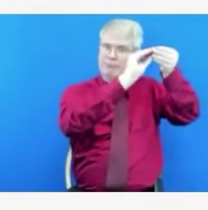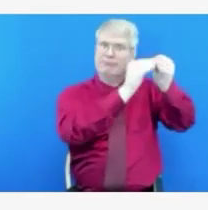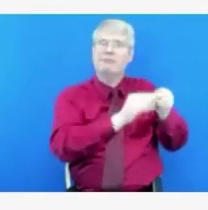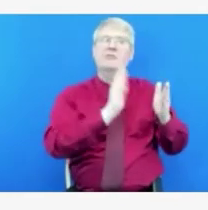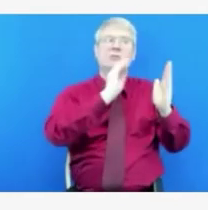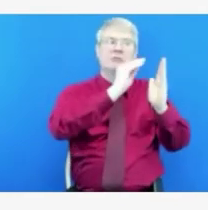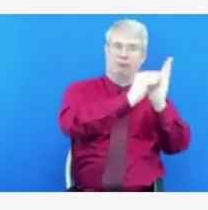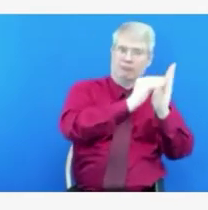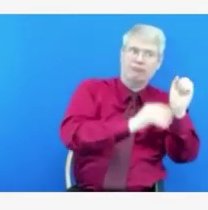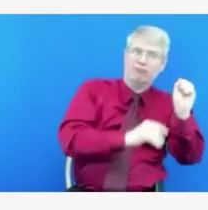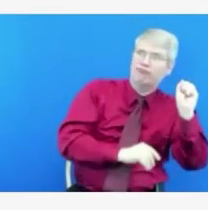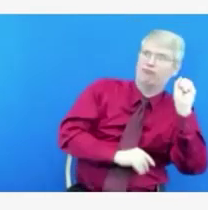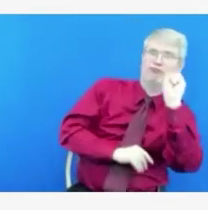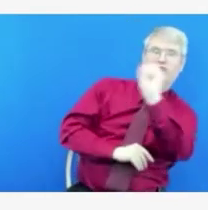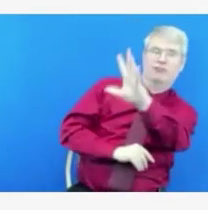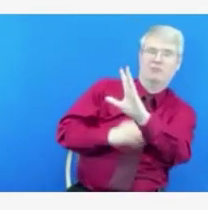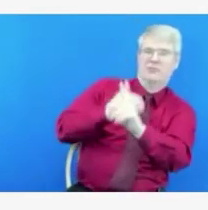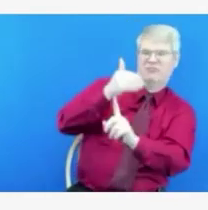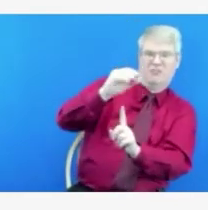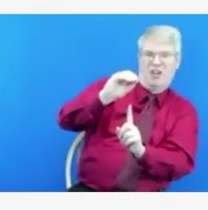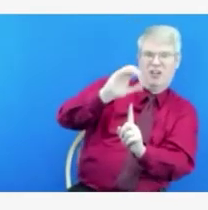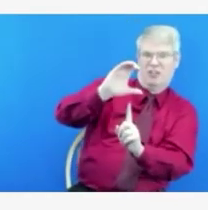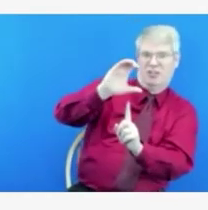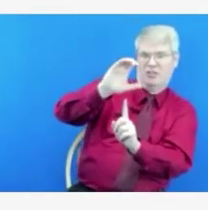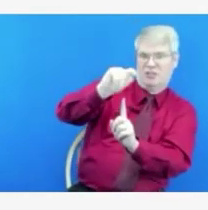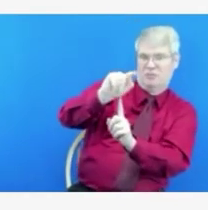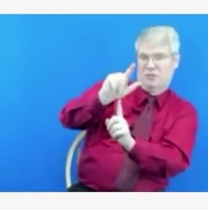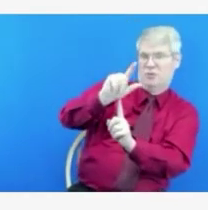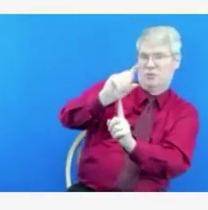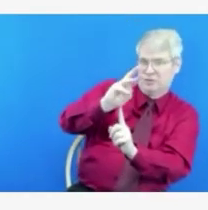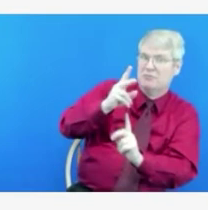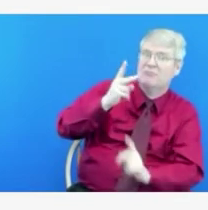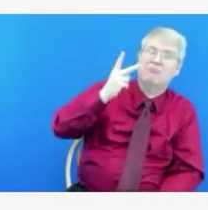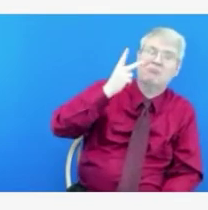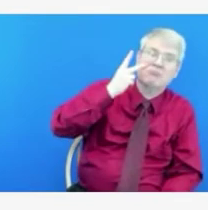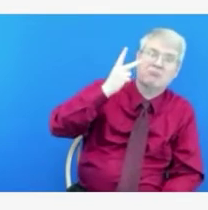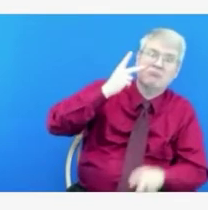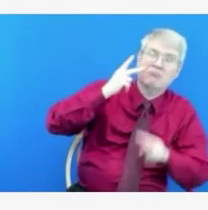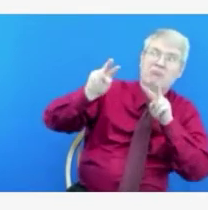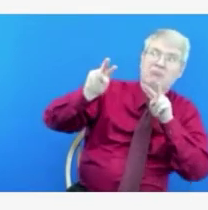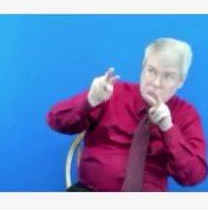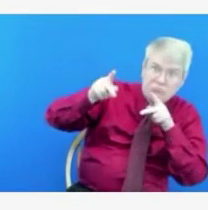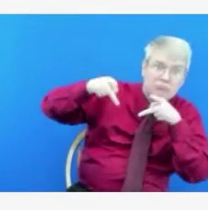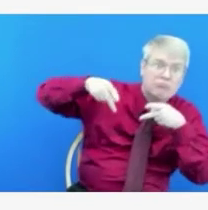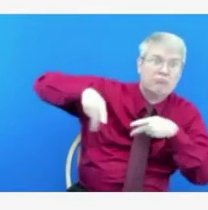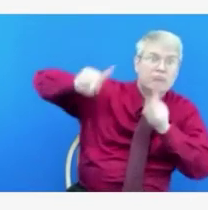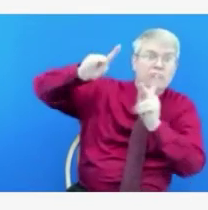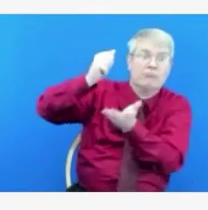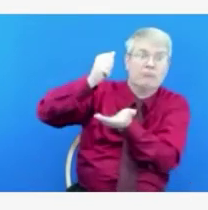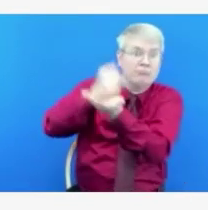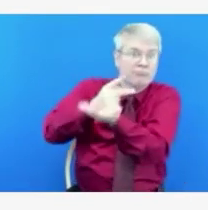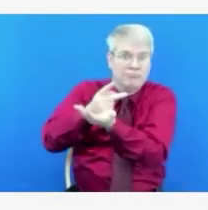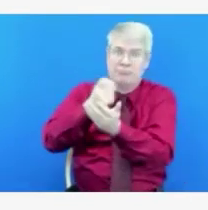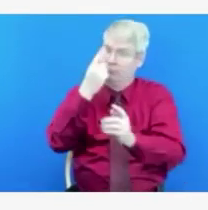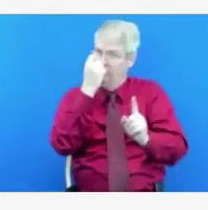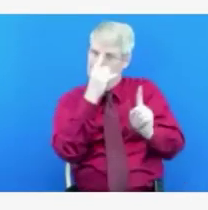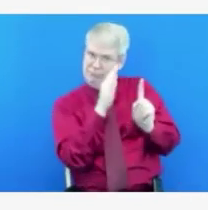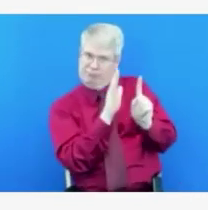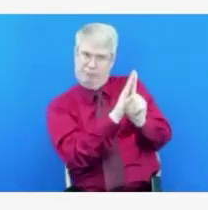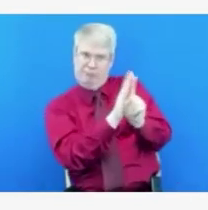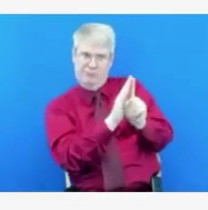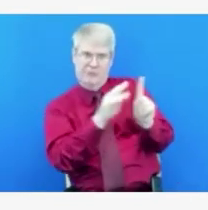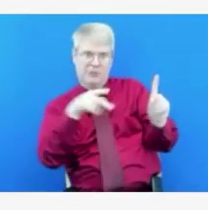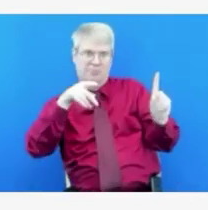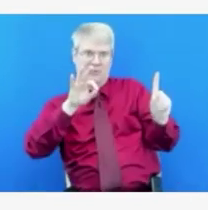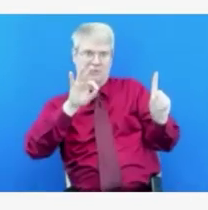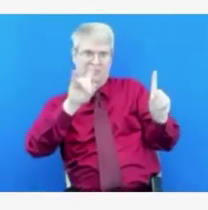will have an authorized vaccine potentially from Pfizer for five to 11 year olds, which will